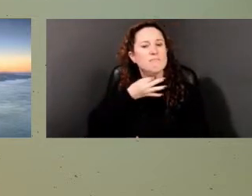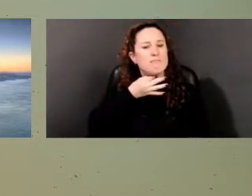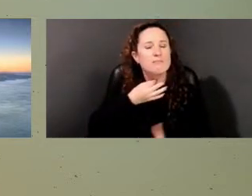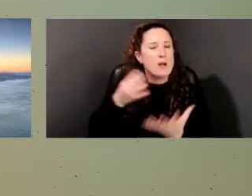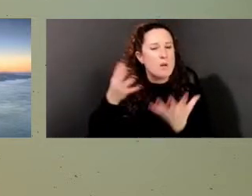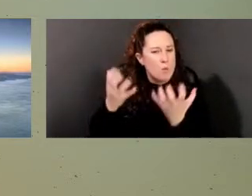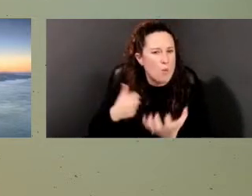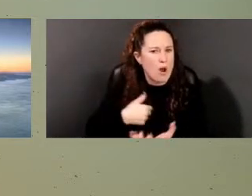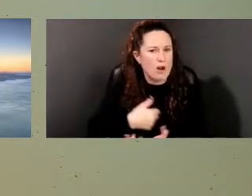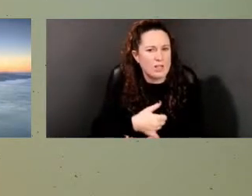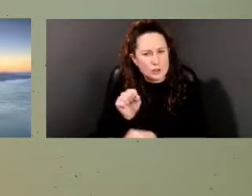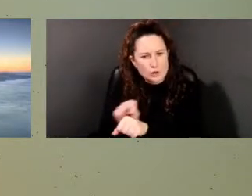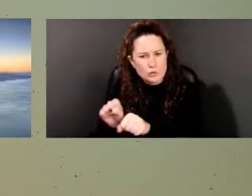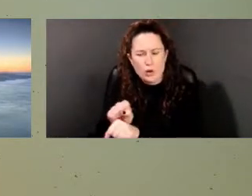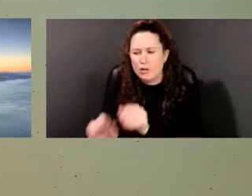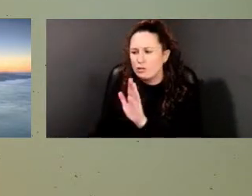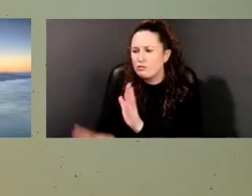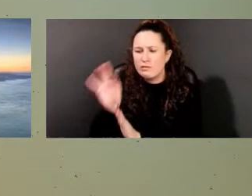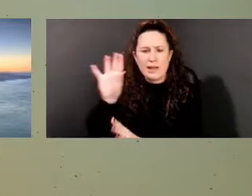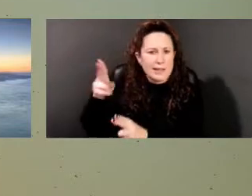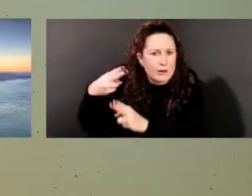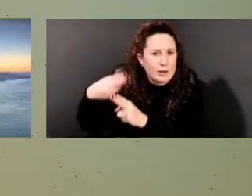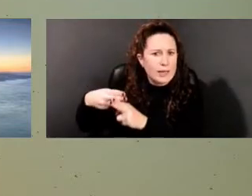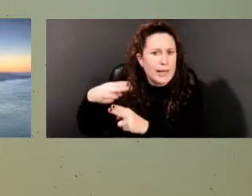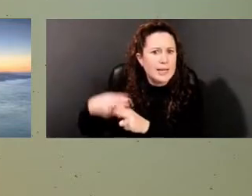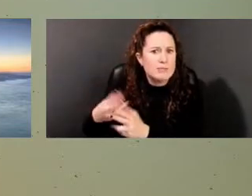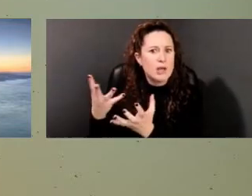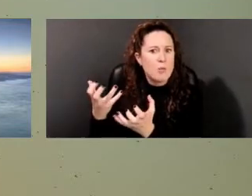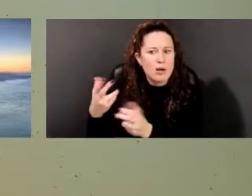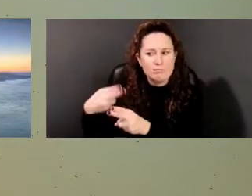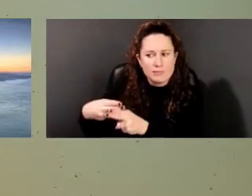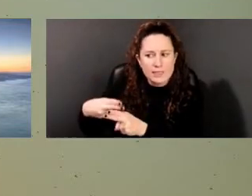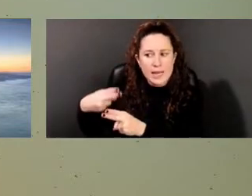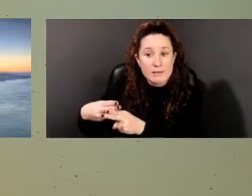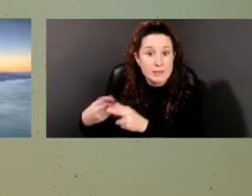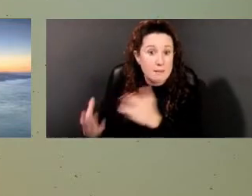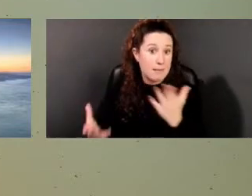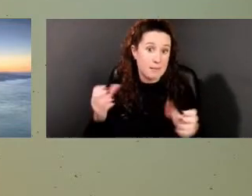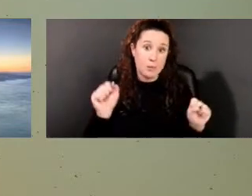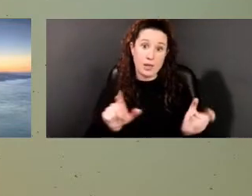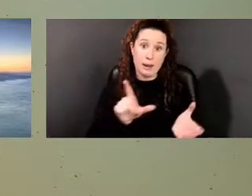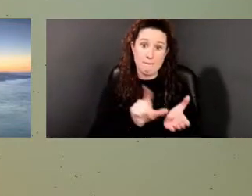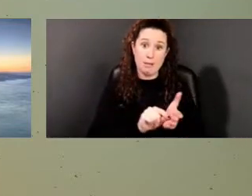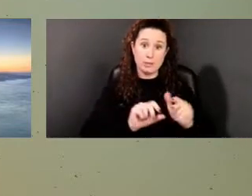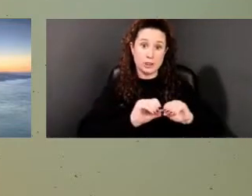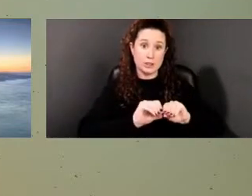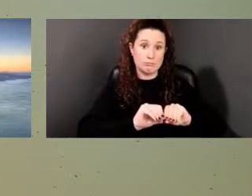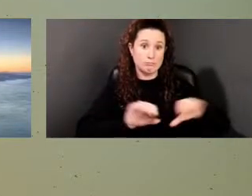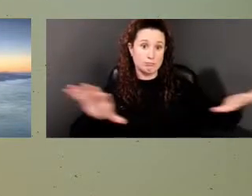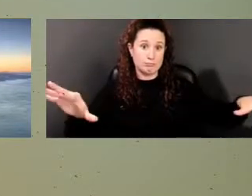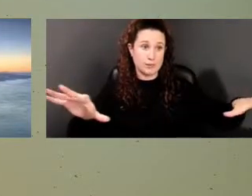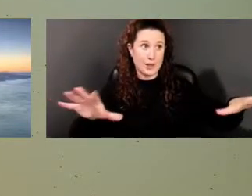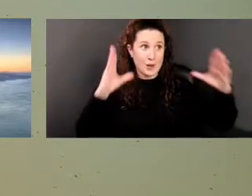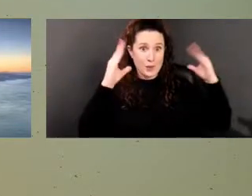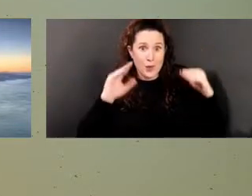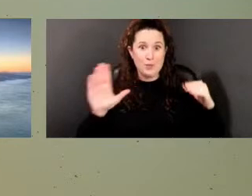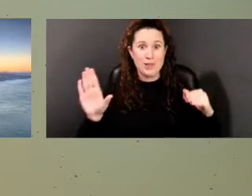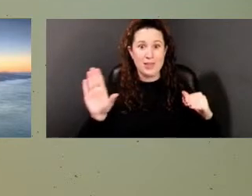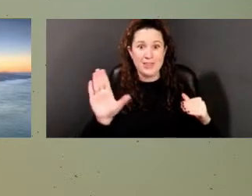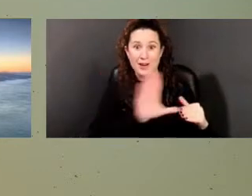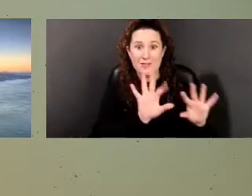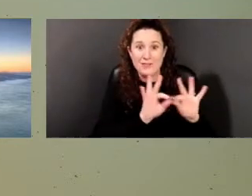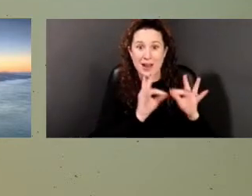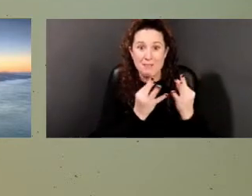it and see if descendants will come forward. And I am really praying that if